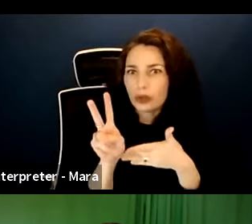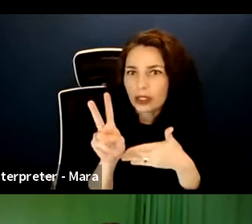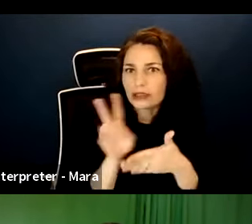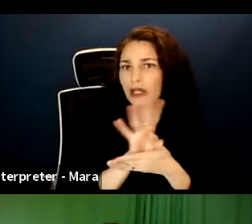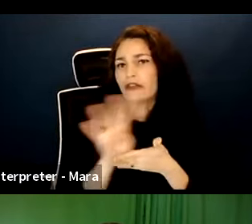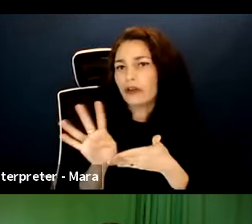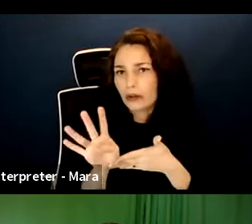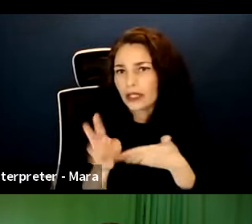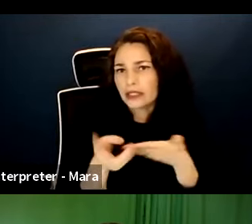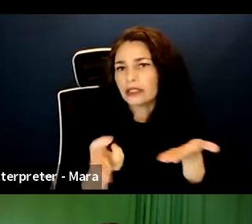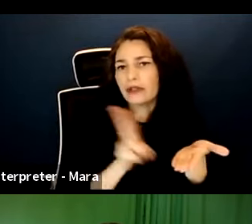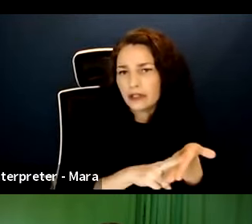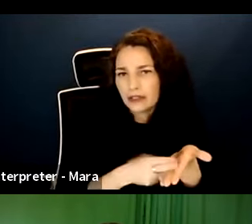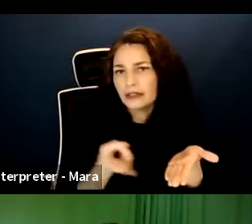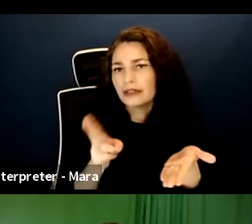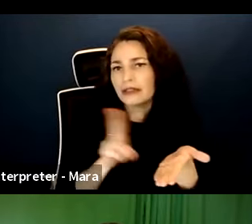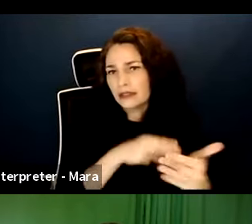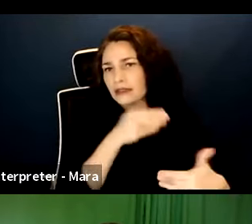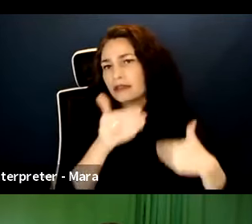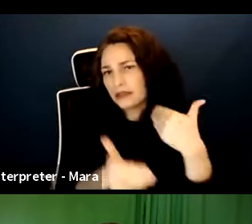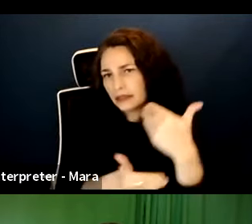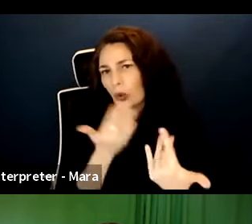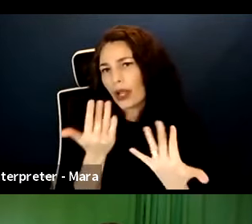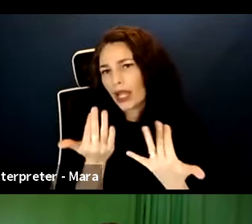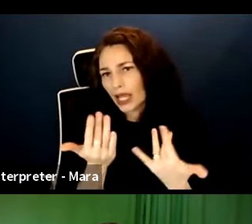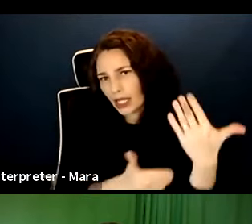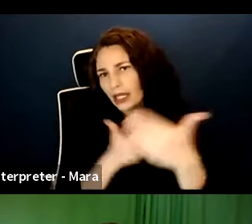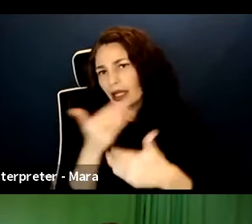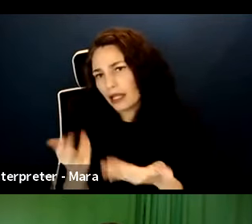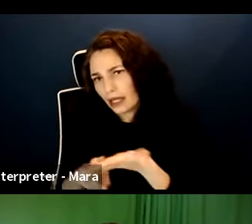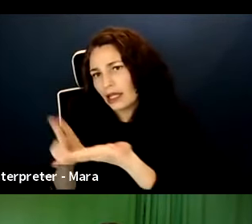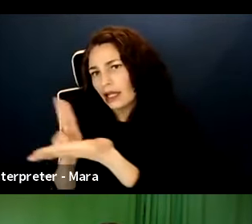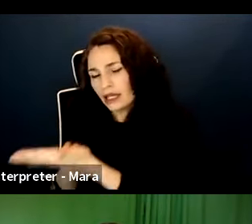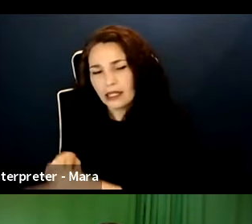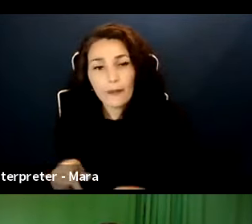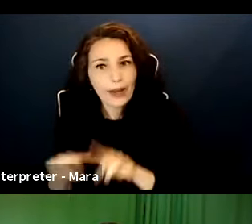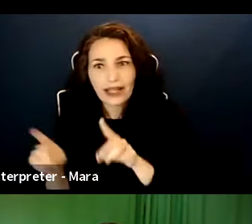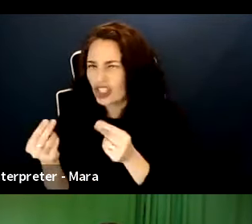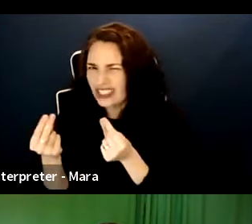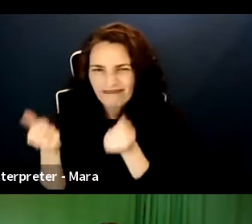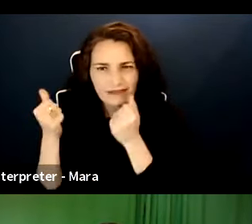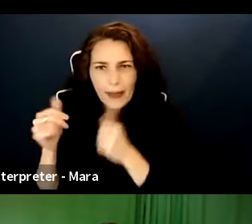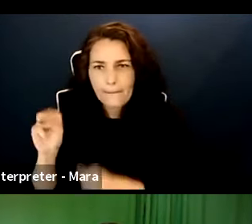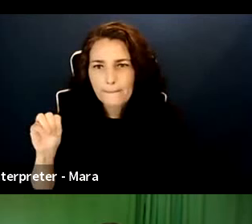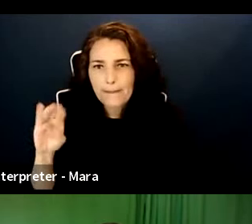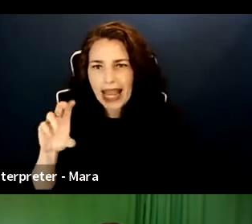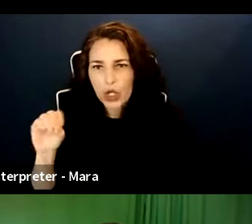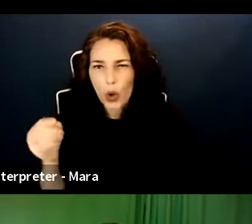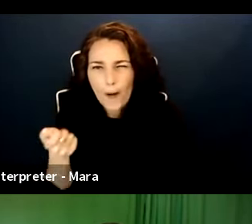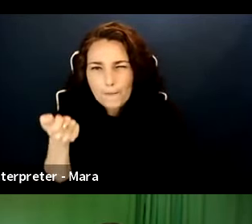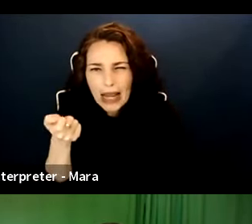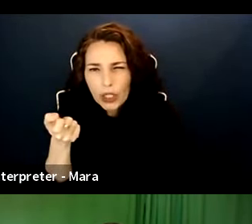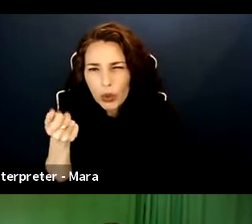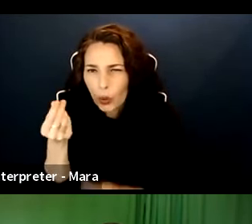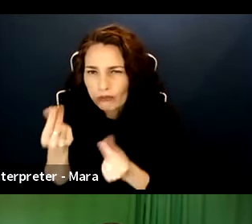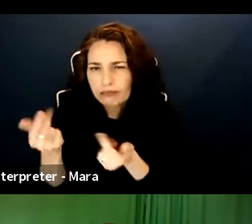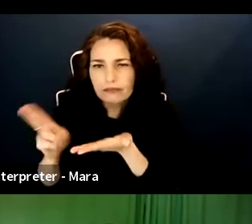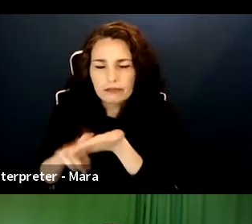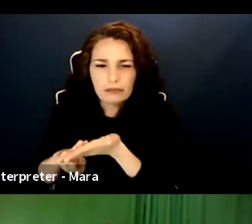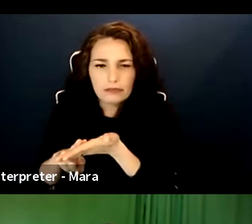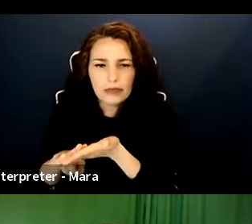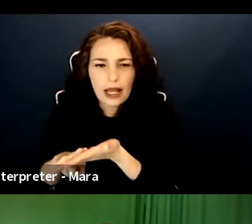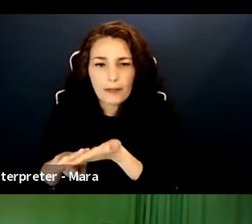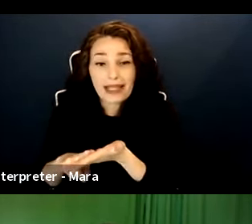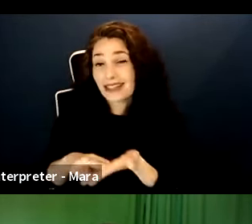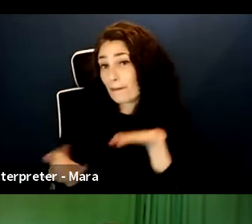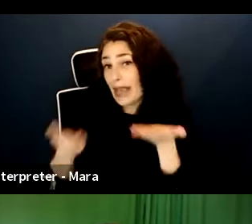process for the student film agreement. And I can still do the micro just like that, because guess what? Even though the staff may not be here on